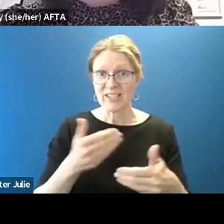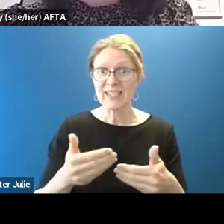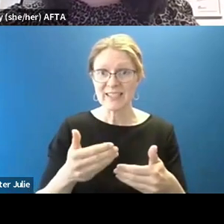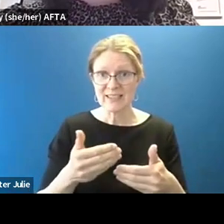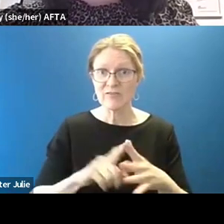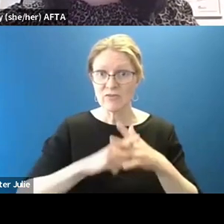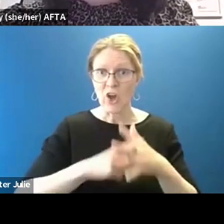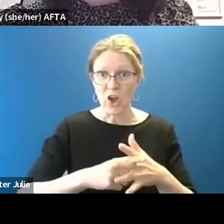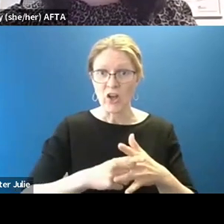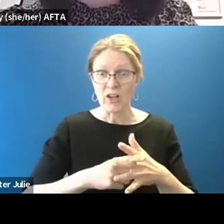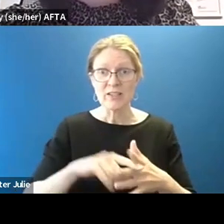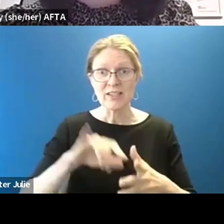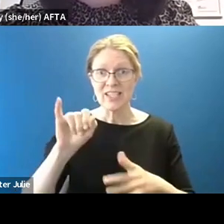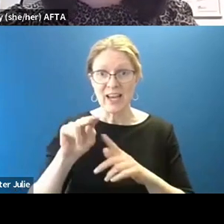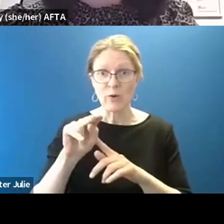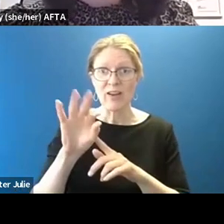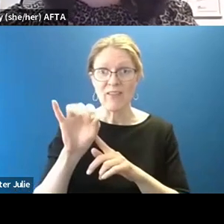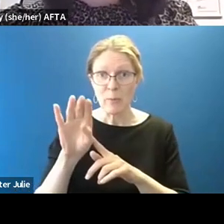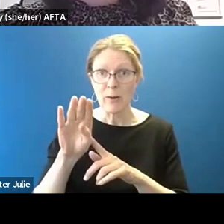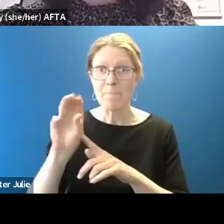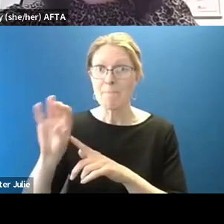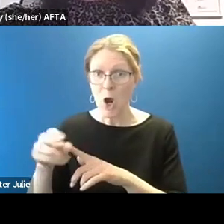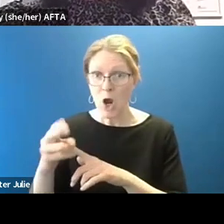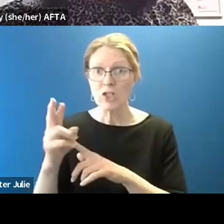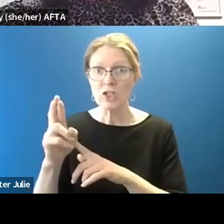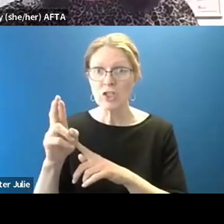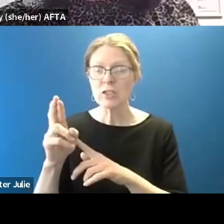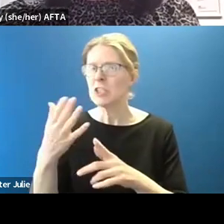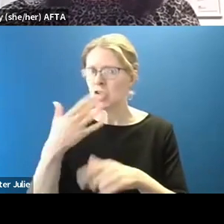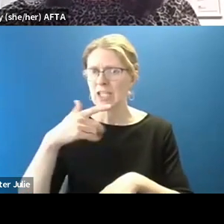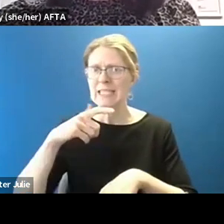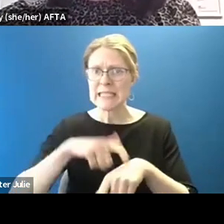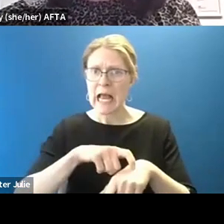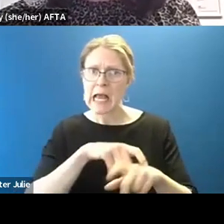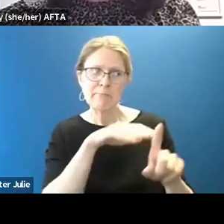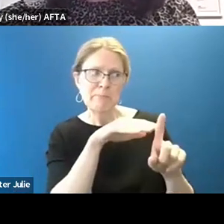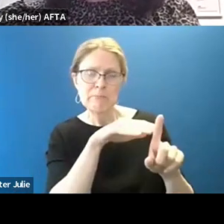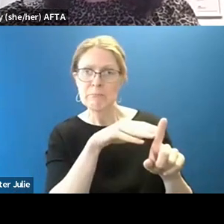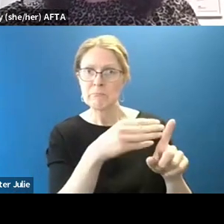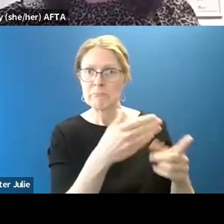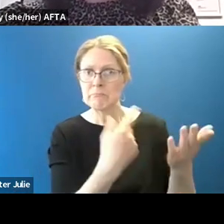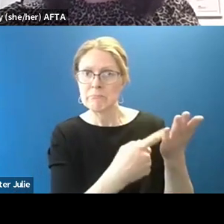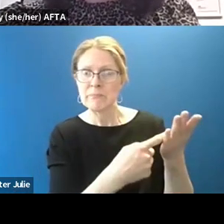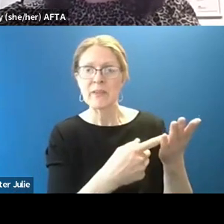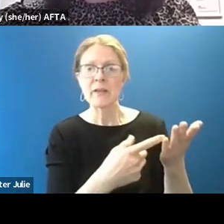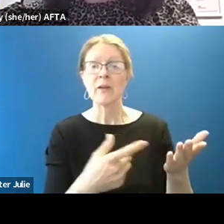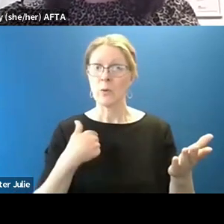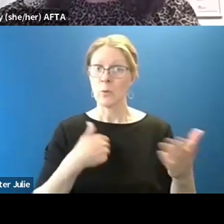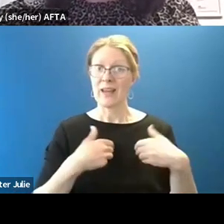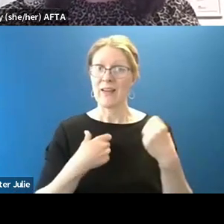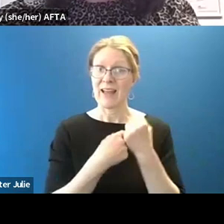And so January and February and March tends to be a good time to check in. We hold an advocacy week in Massachusetts